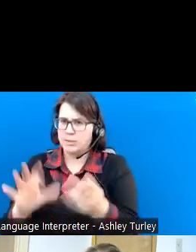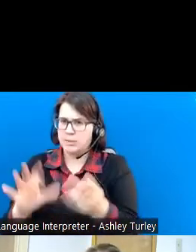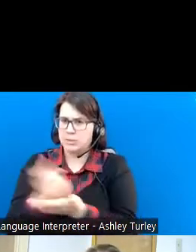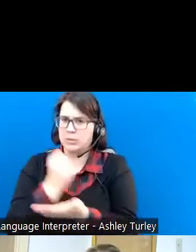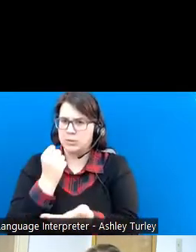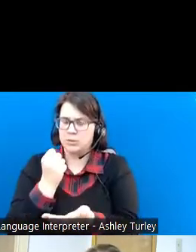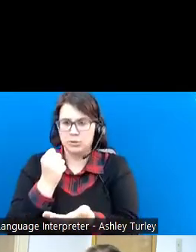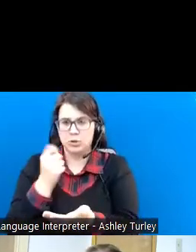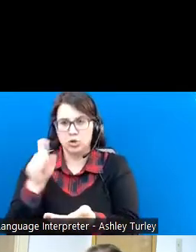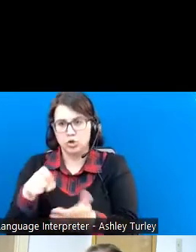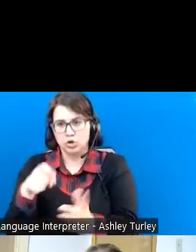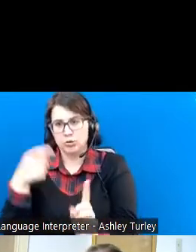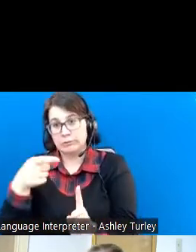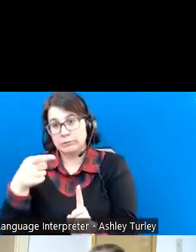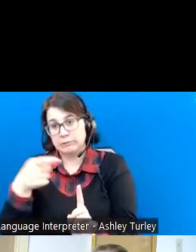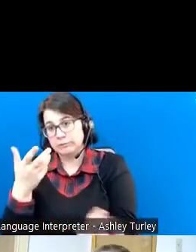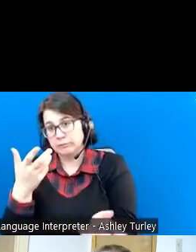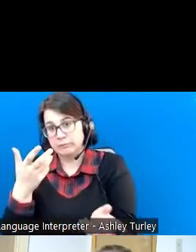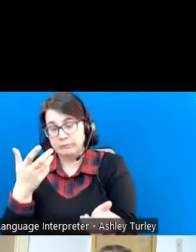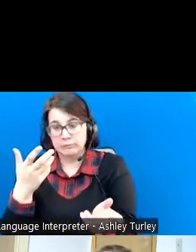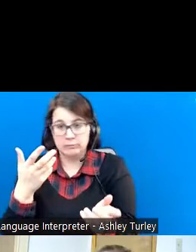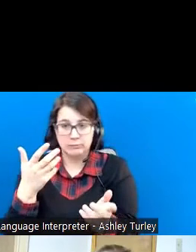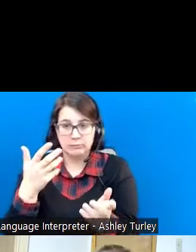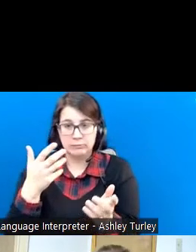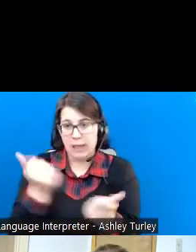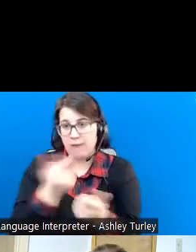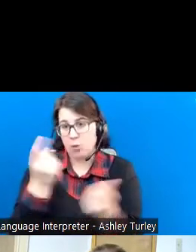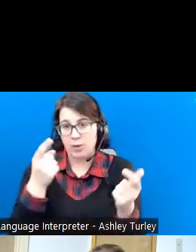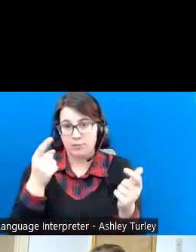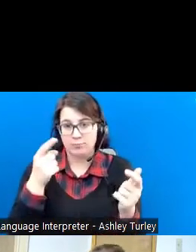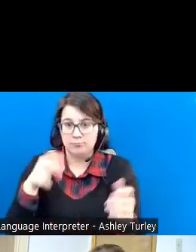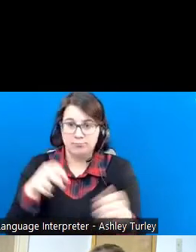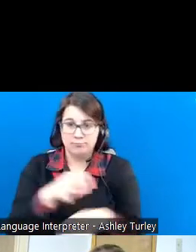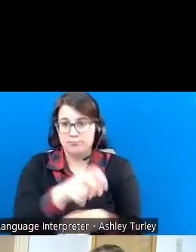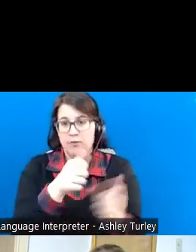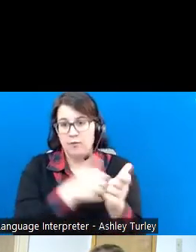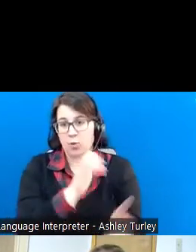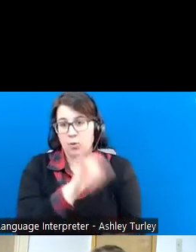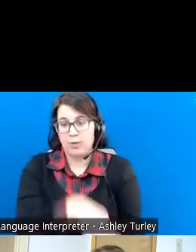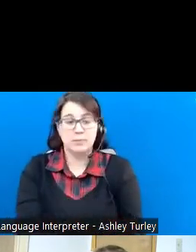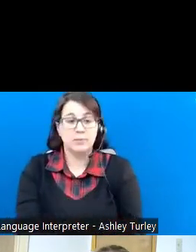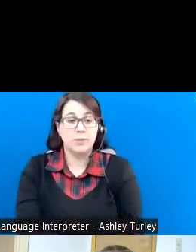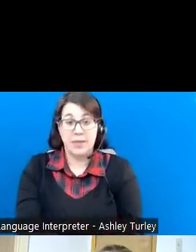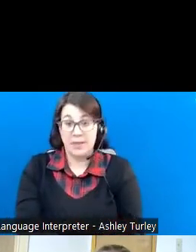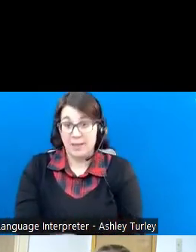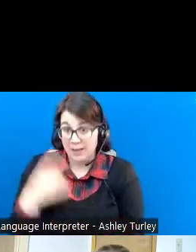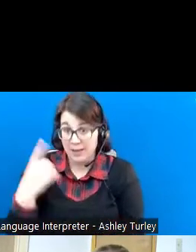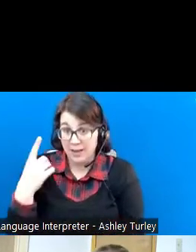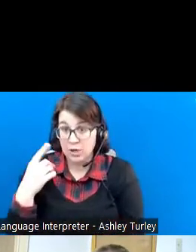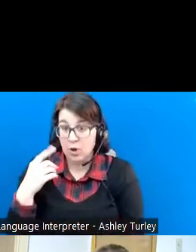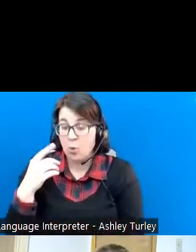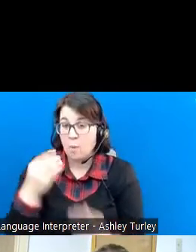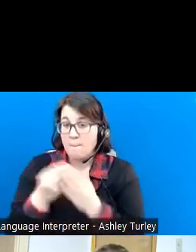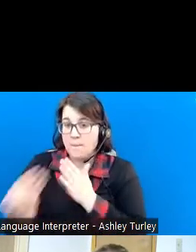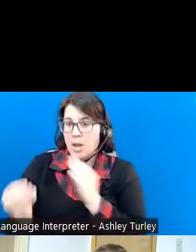route that everyone goes. In that year, we purchased over $14 million worth of services, those different